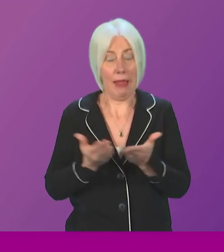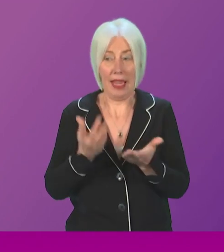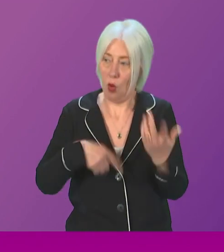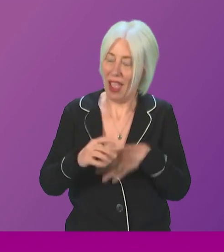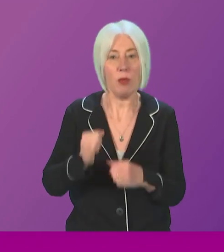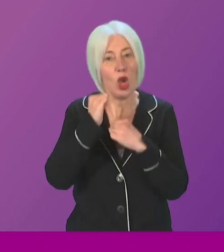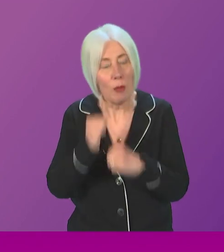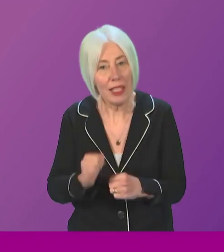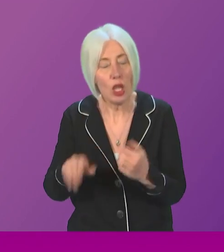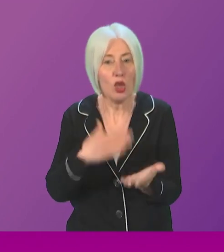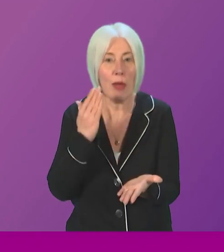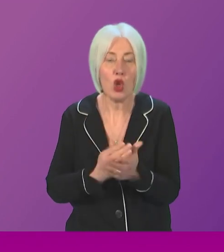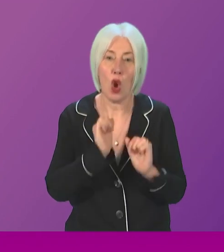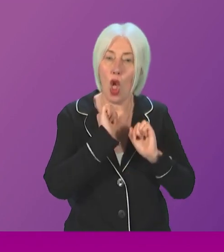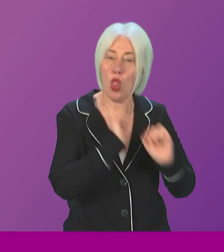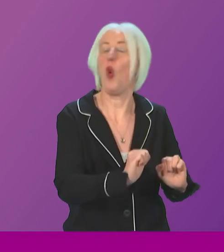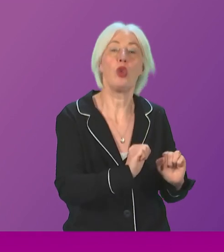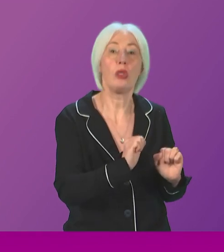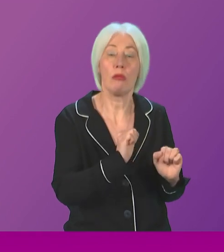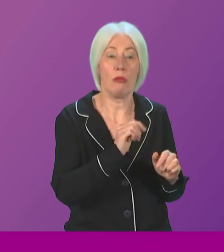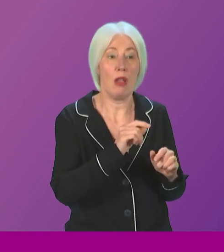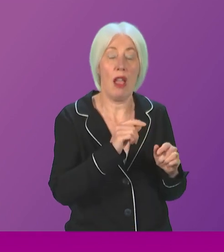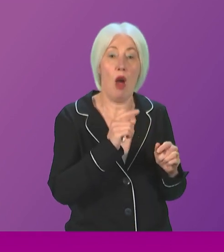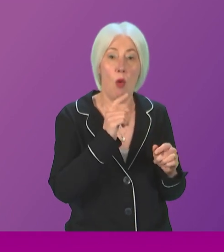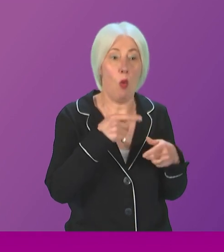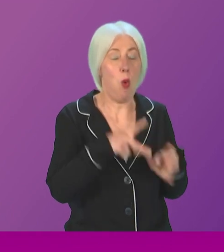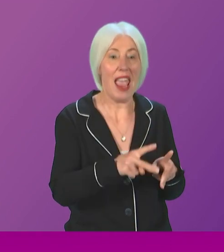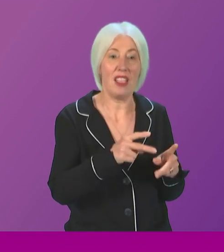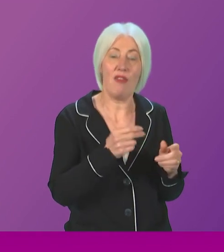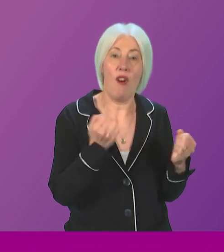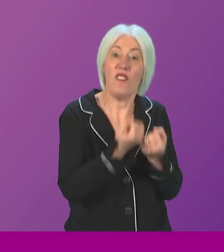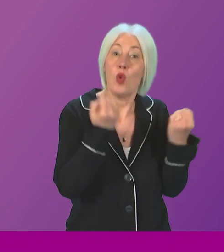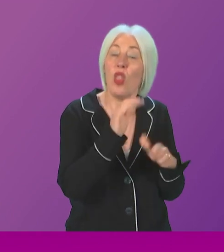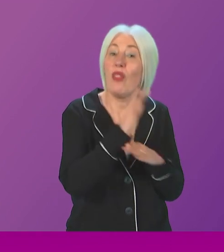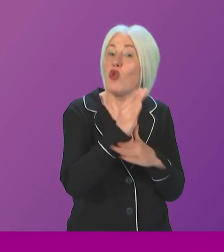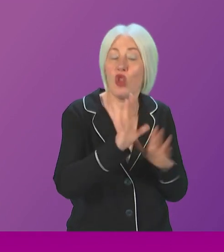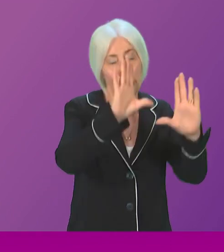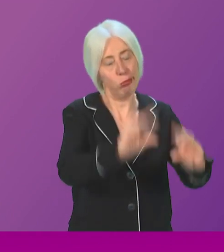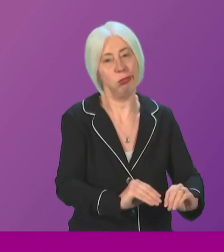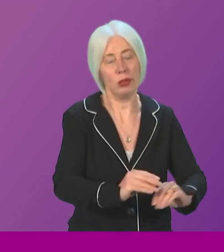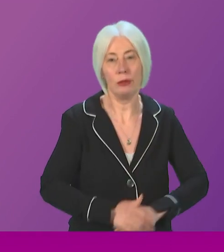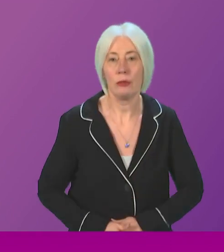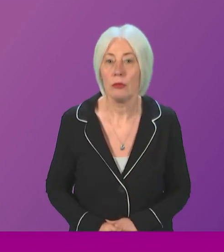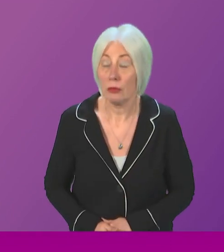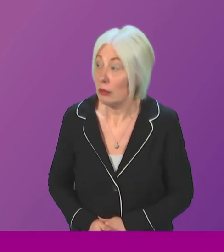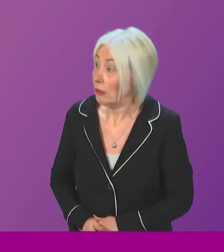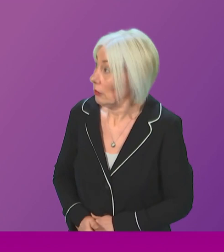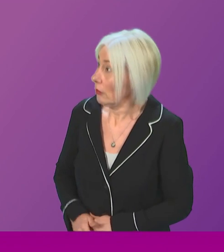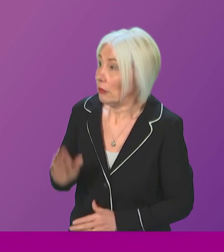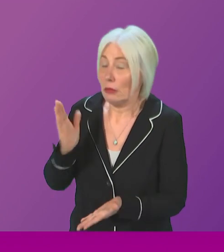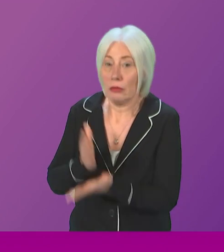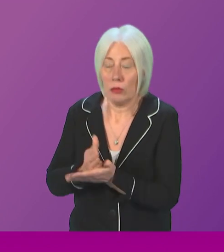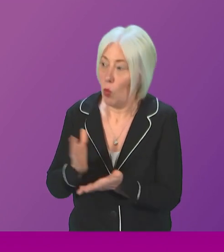commitment to a fossil fuel-free future? First Minister. I do agree that we want and we should all want a fossil